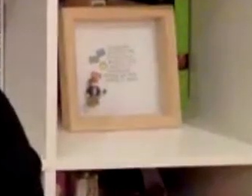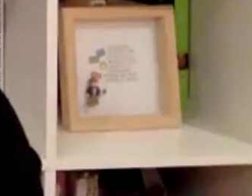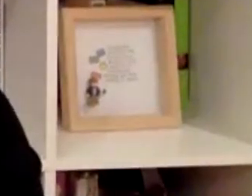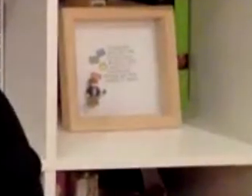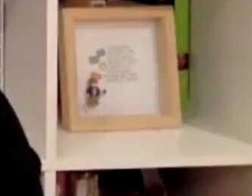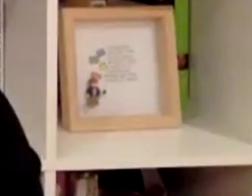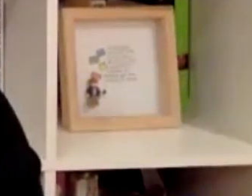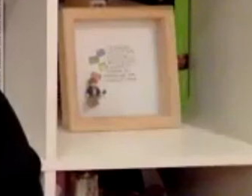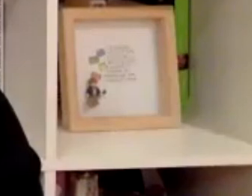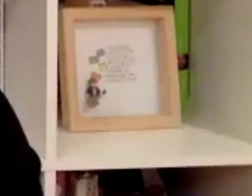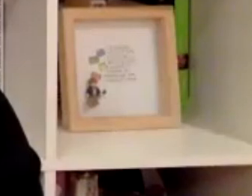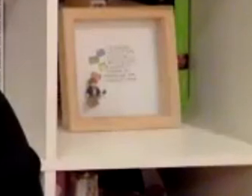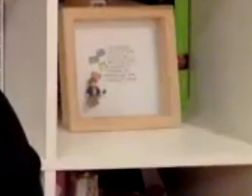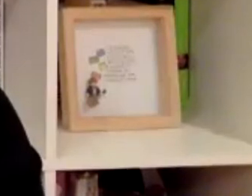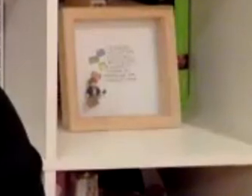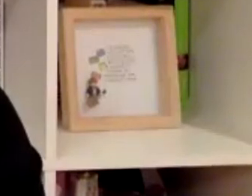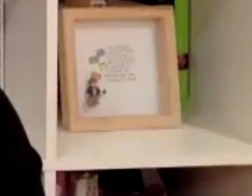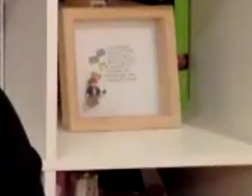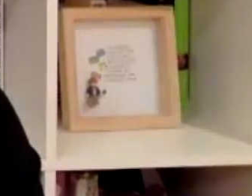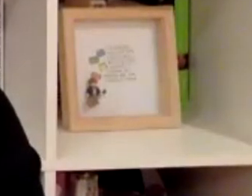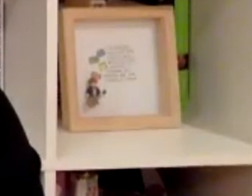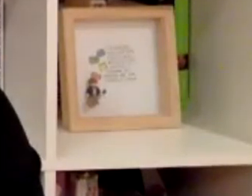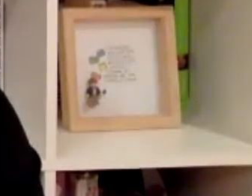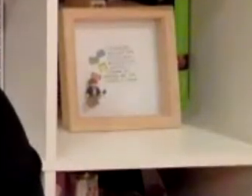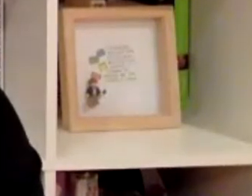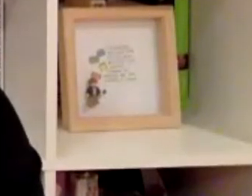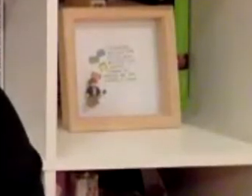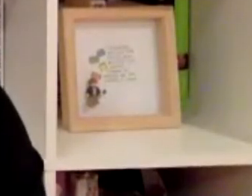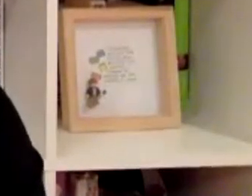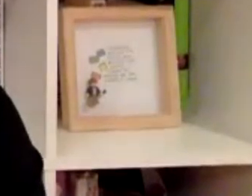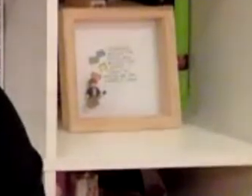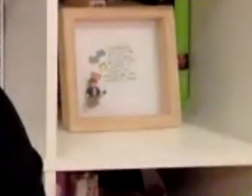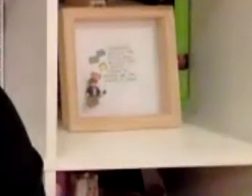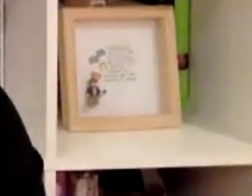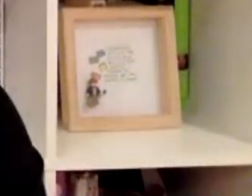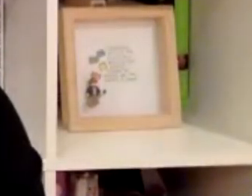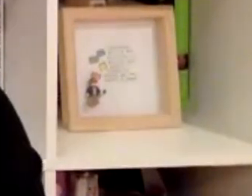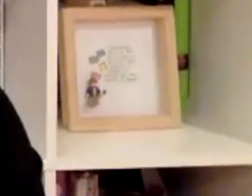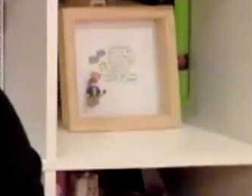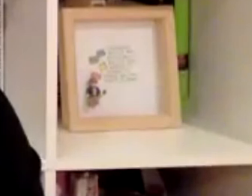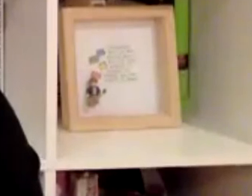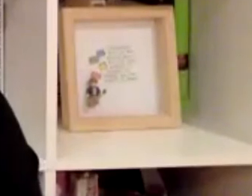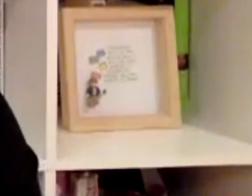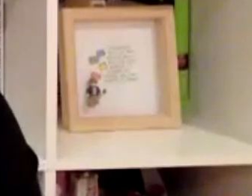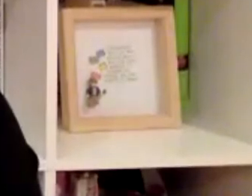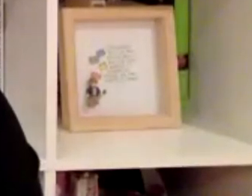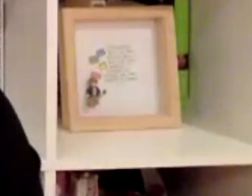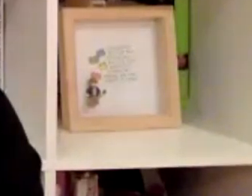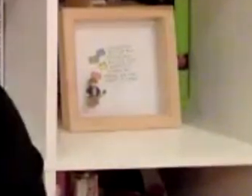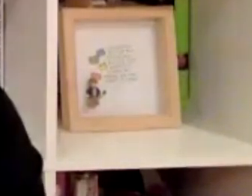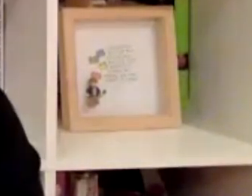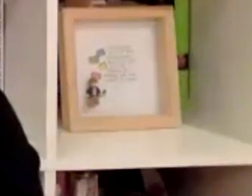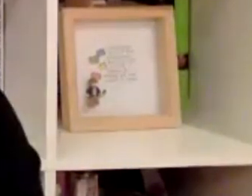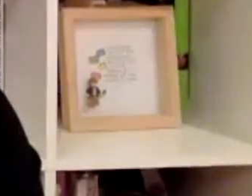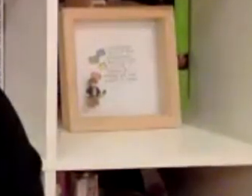going to look around the schools and seeing sort of what the mainstream schools offered for uh